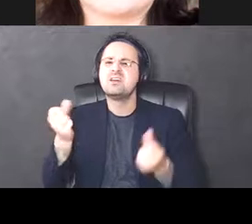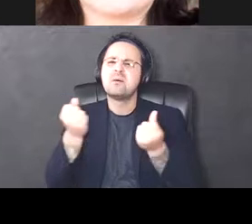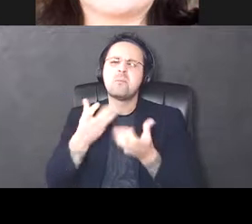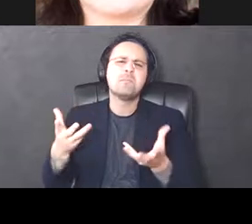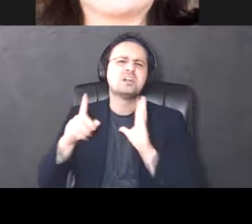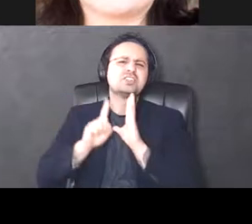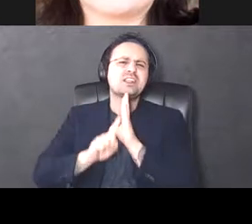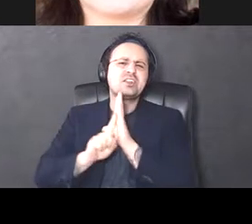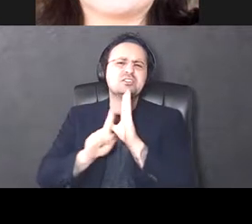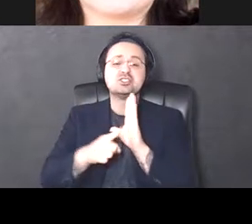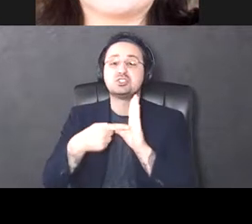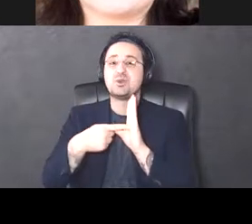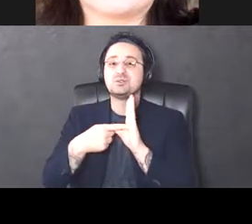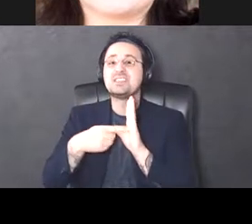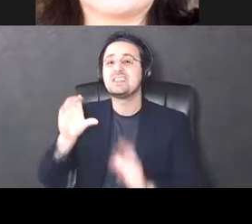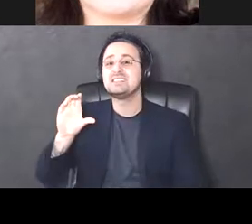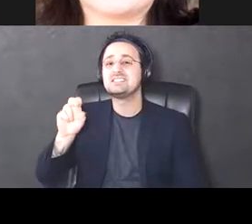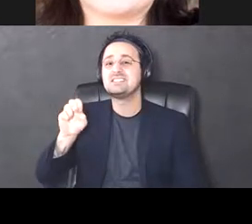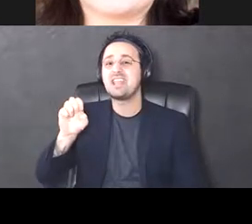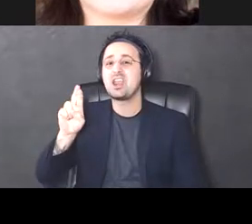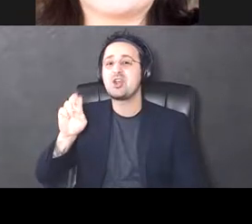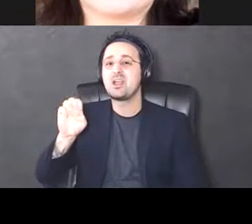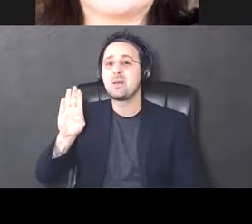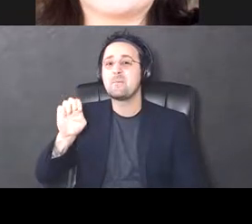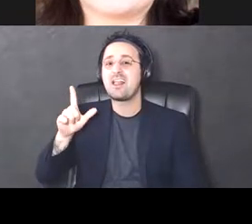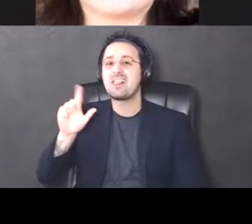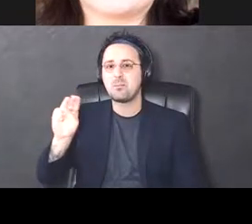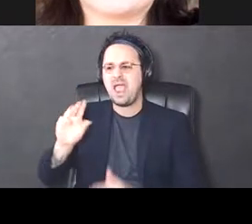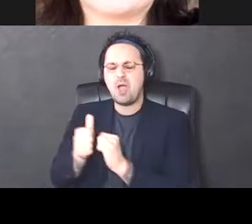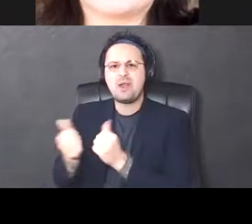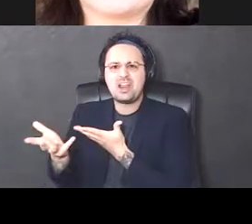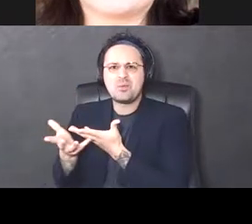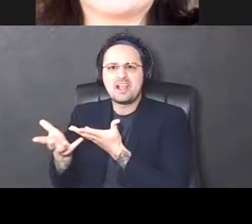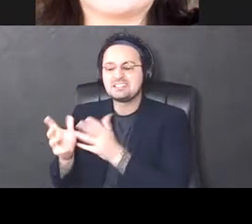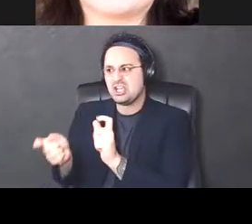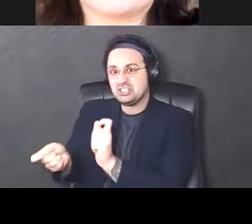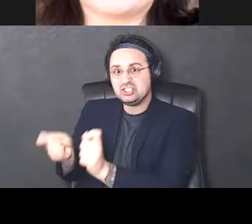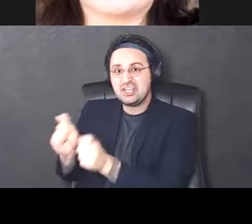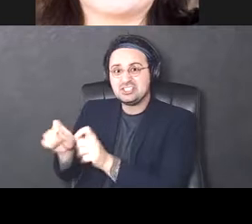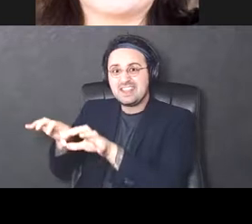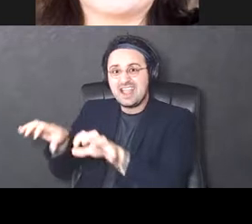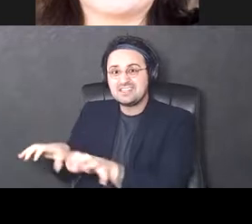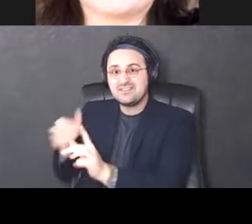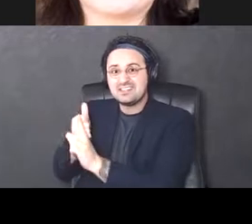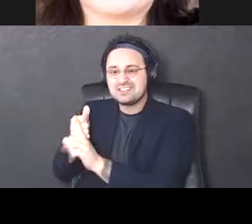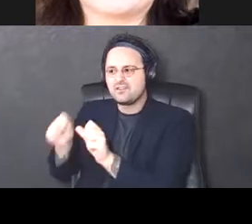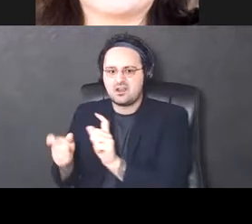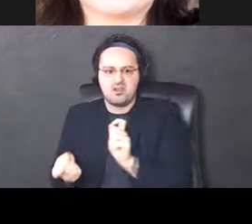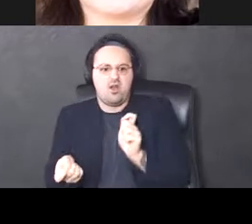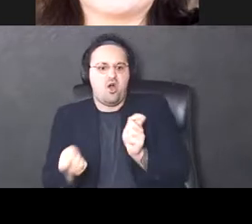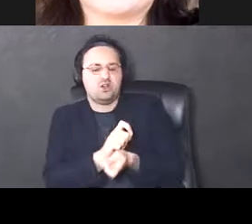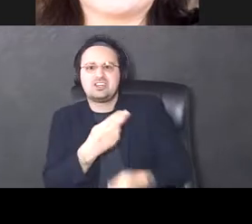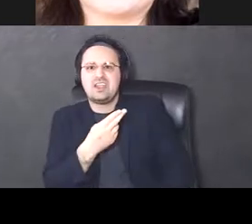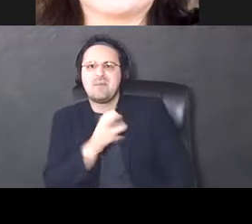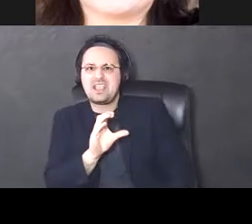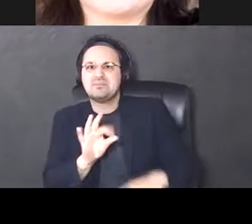that the cerebellum and hippocampus interact and that changing activity in the cerebellum can alter hippocampal function. And in fact,